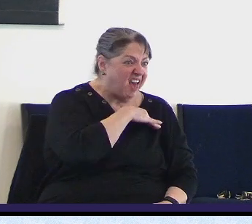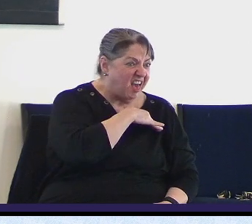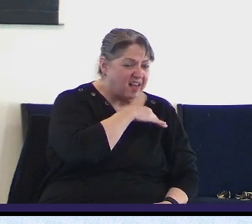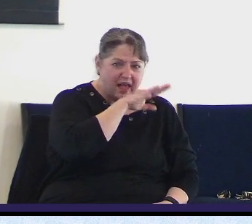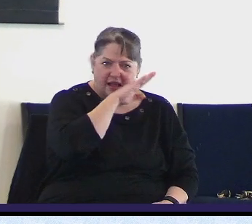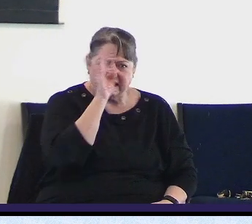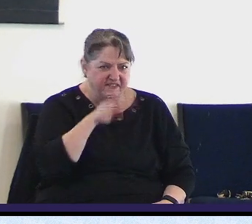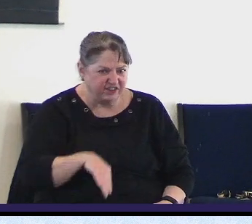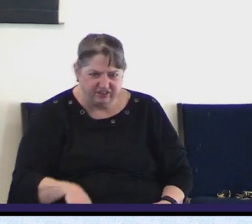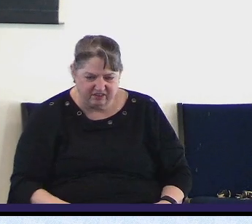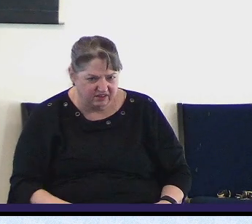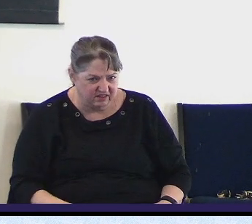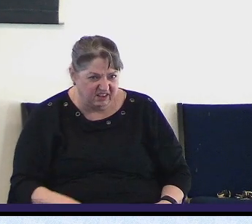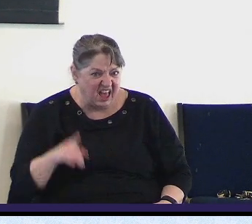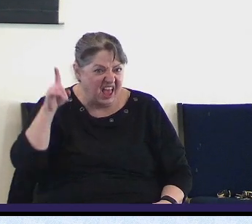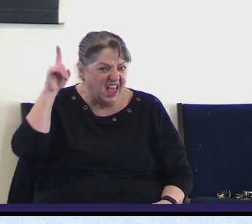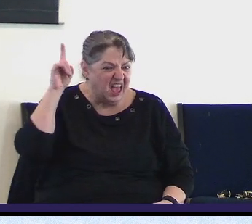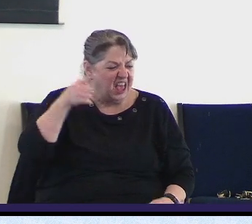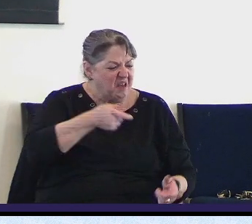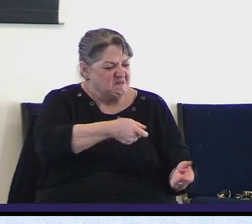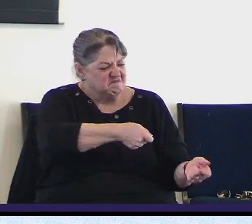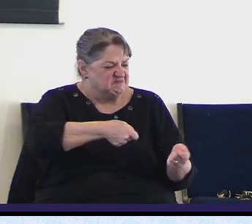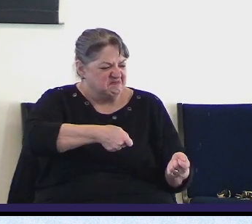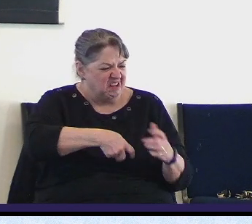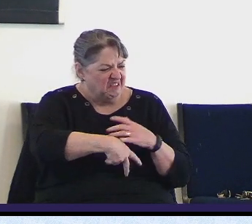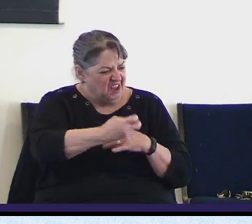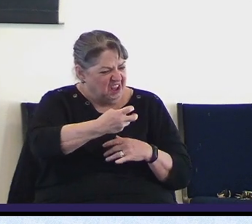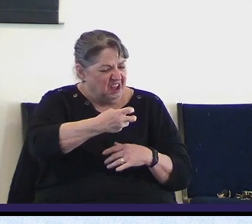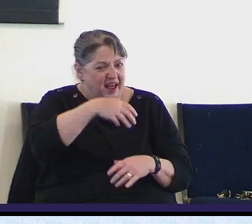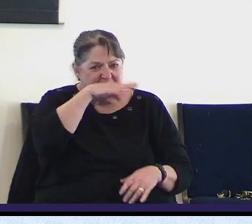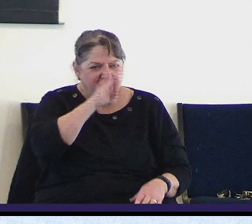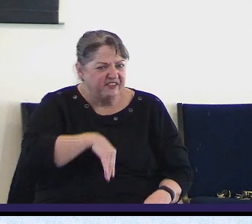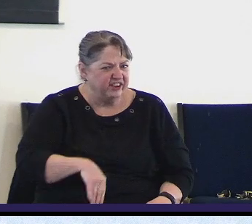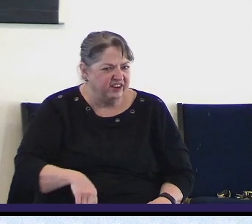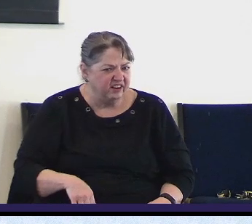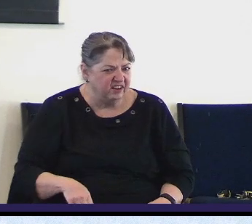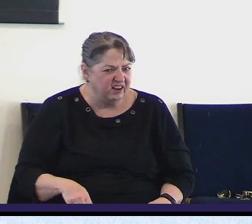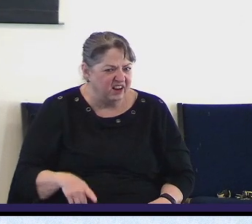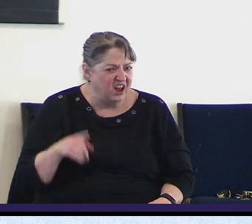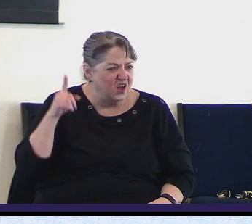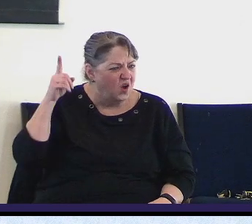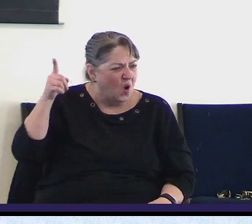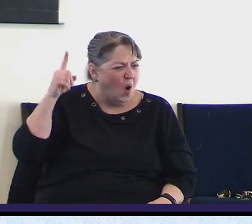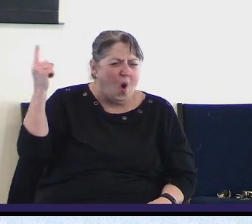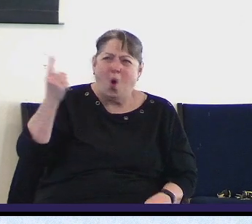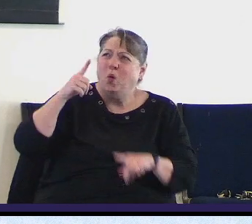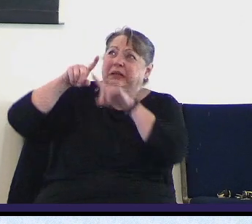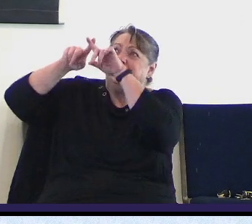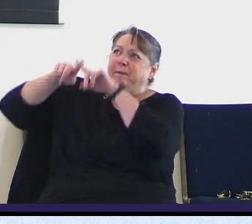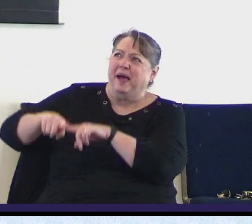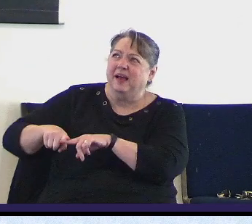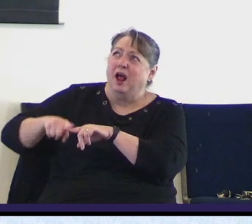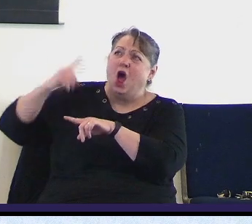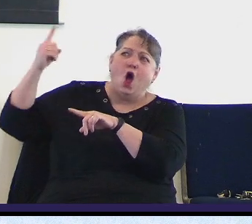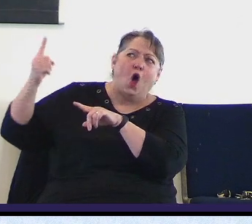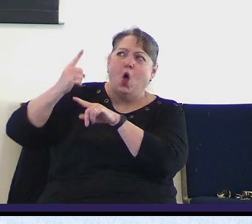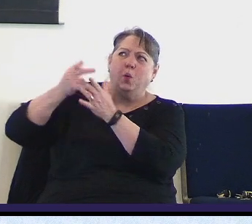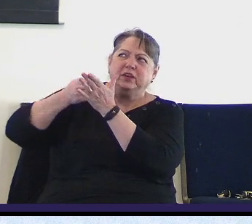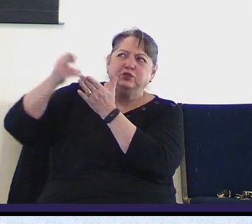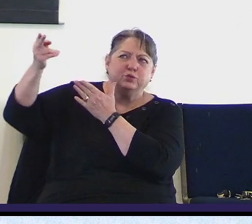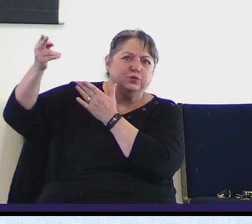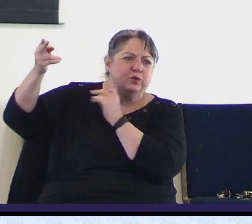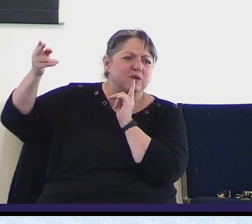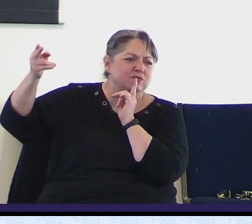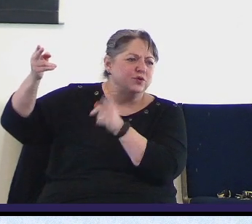taking back in him is truth reliability we can hold on to that if he